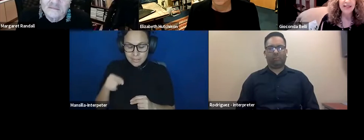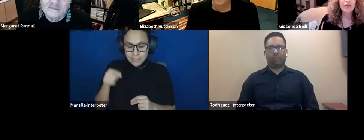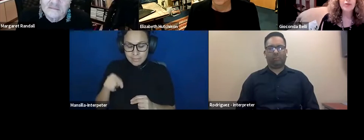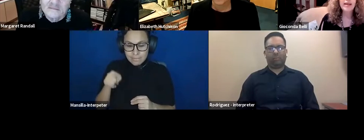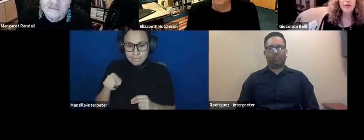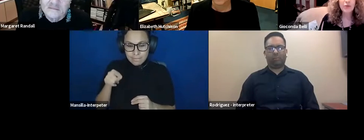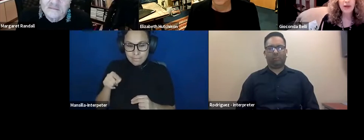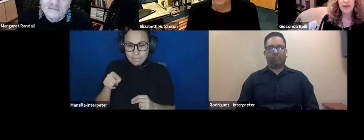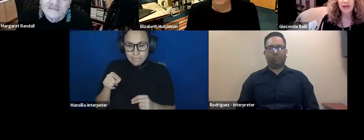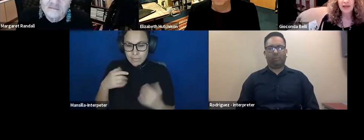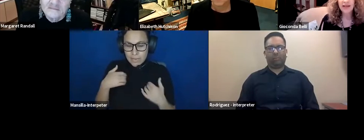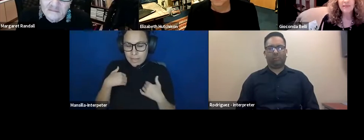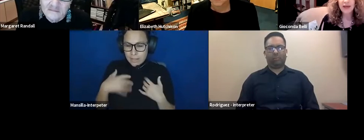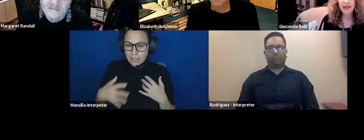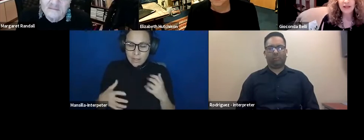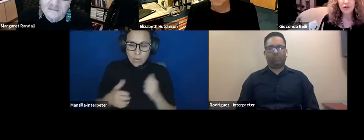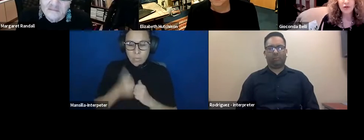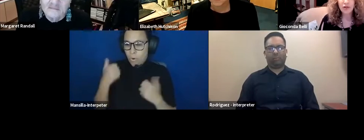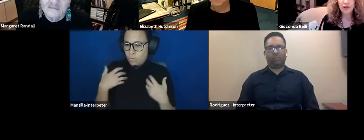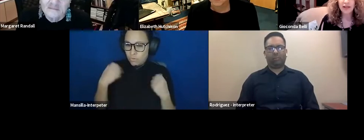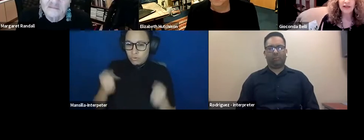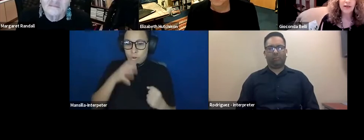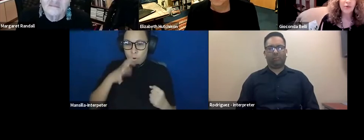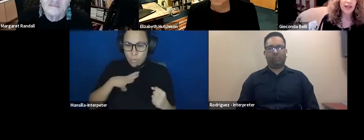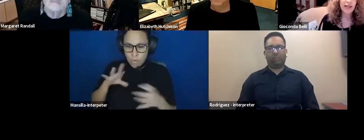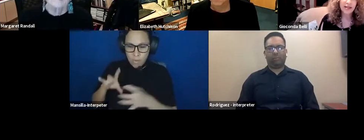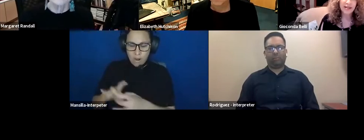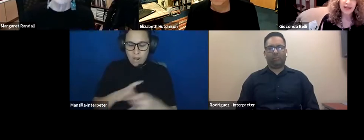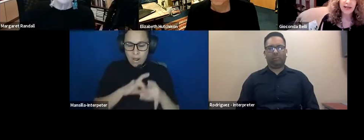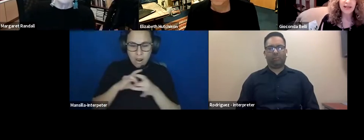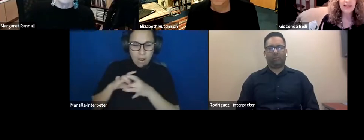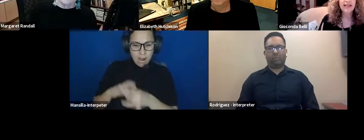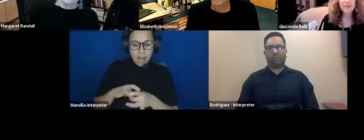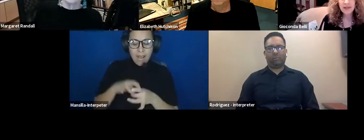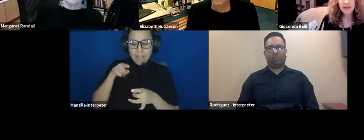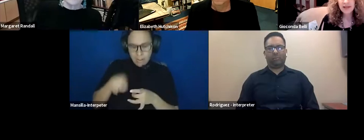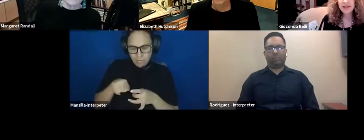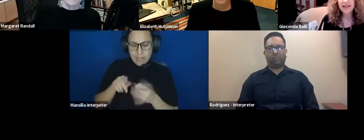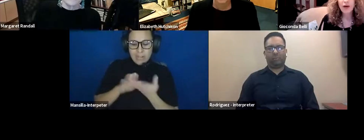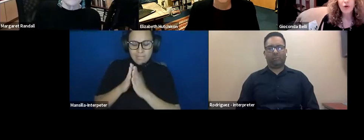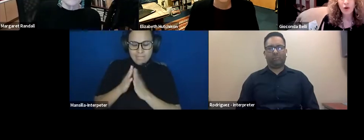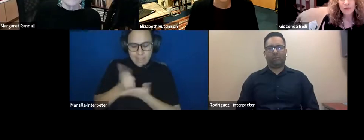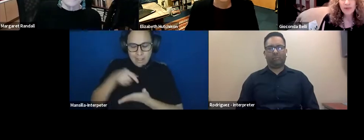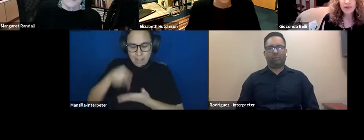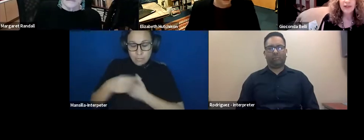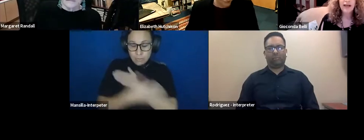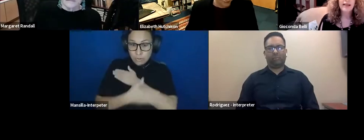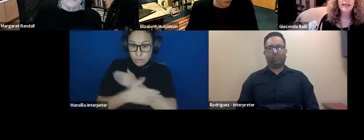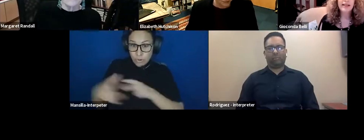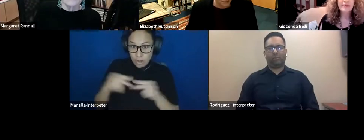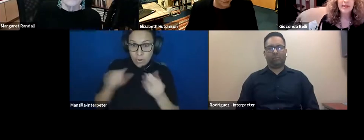the strength of women has made this country what it is, and it keeps the hope